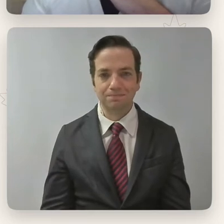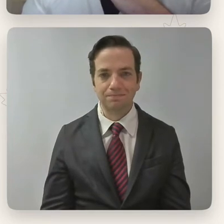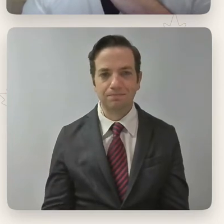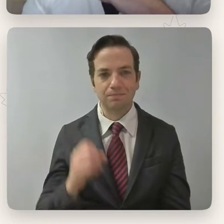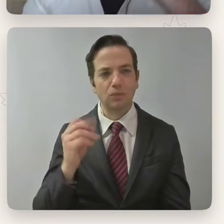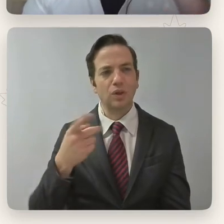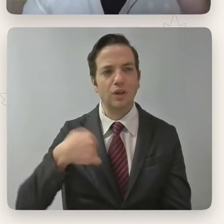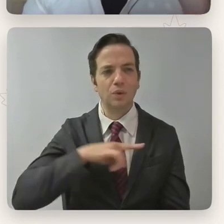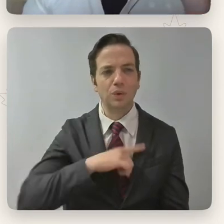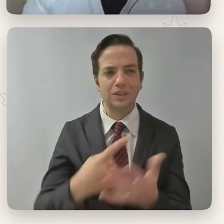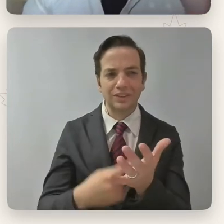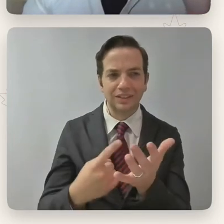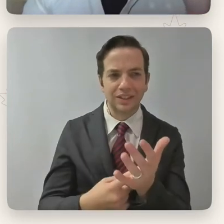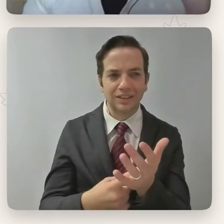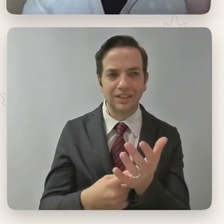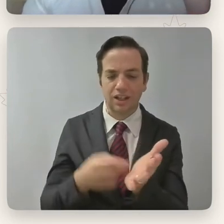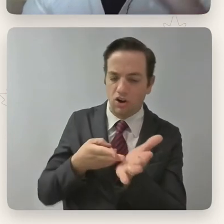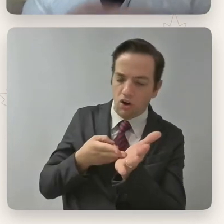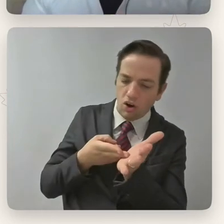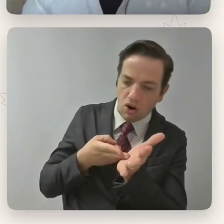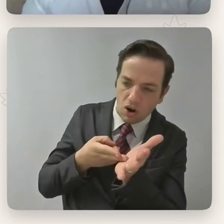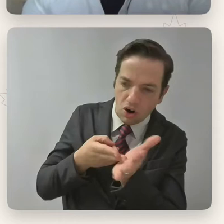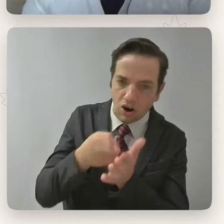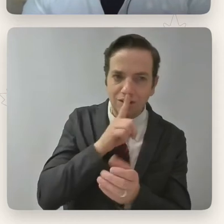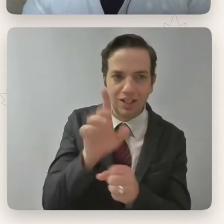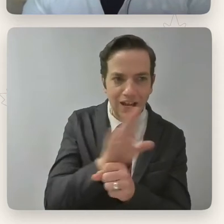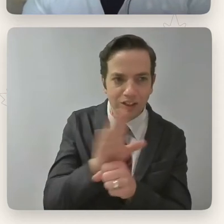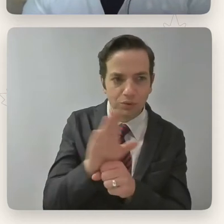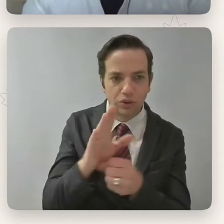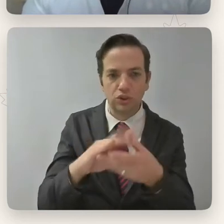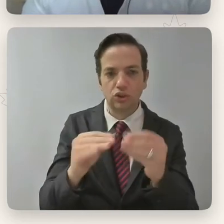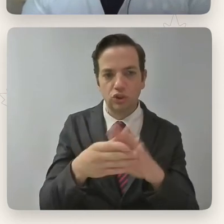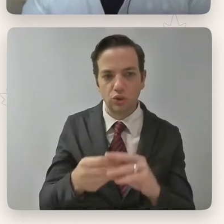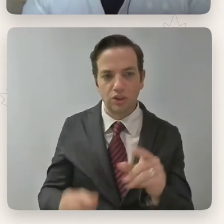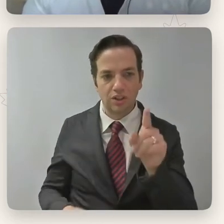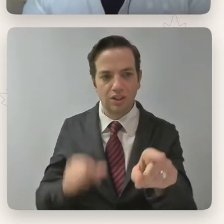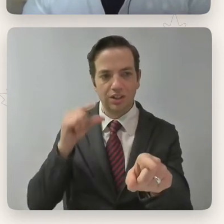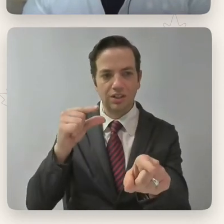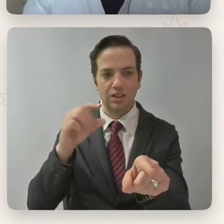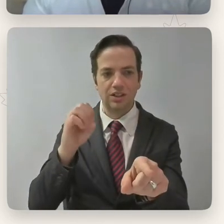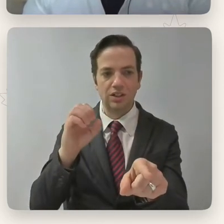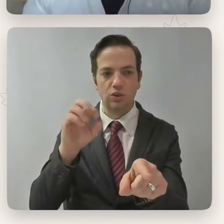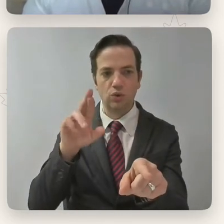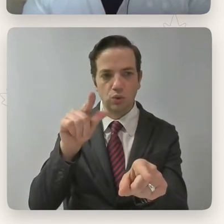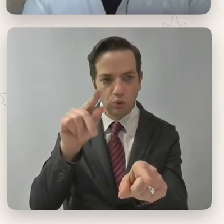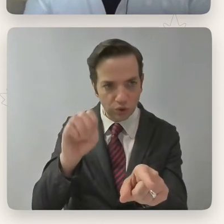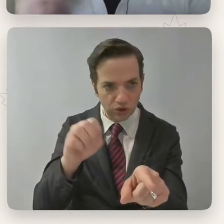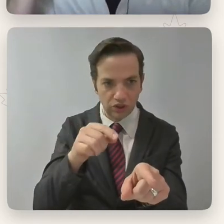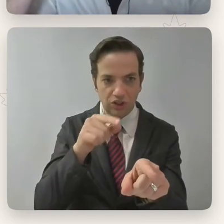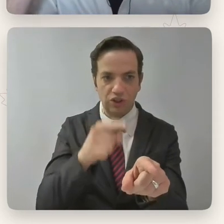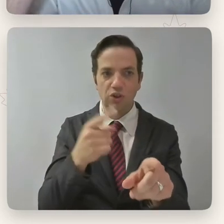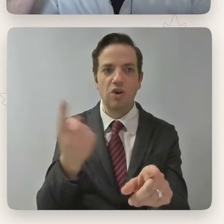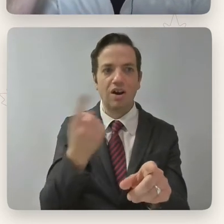stories and lived experience, George, you've been really vocal about the importance of cultivating better and richer and like